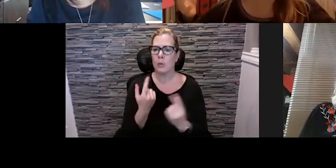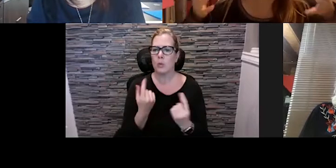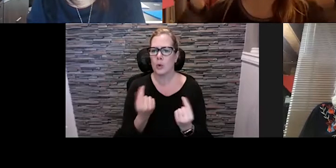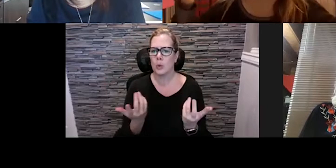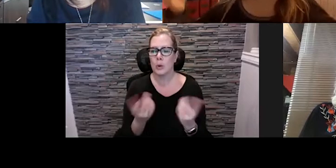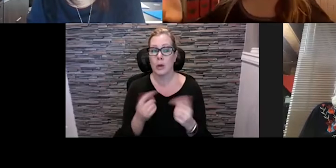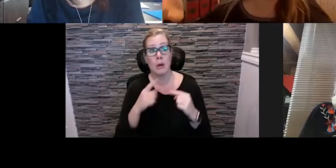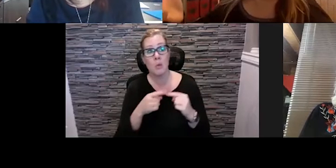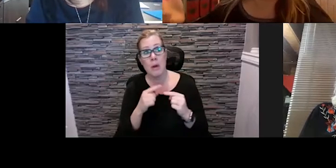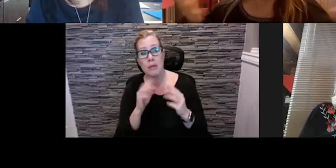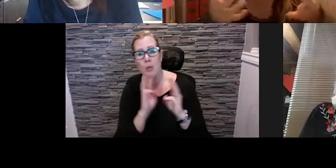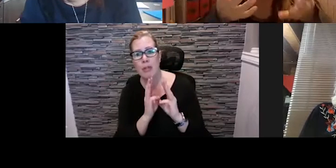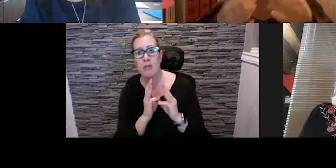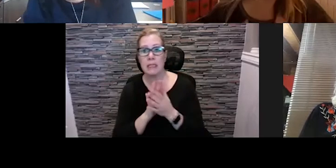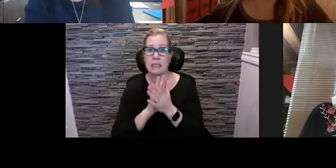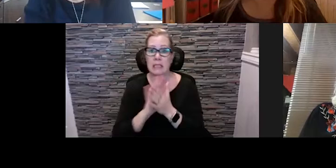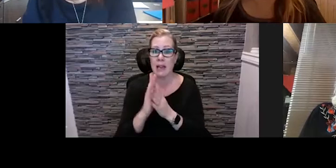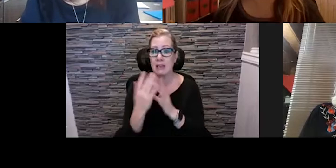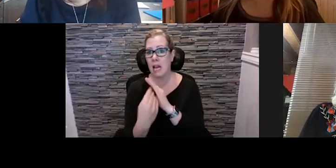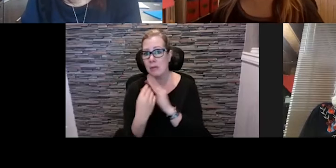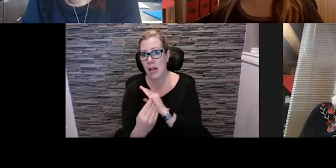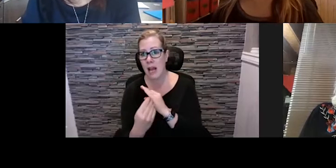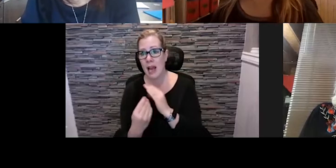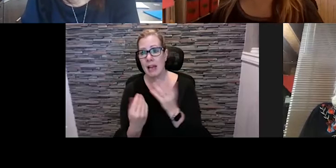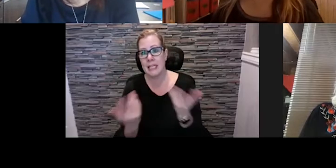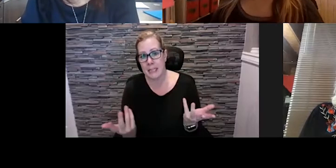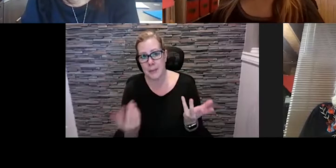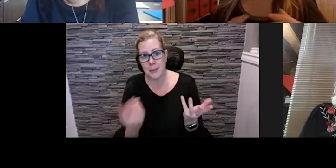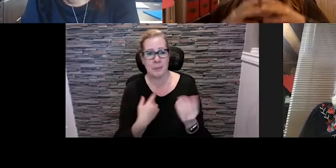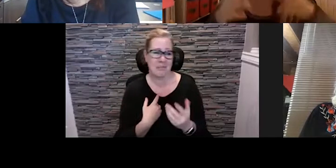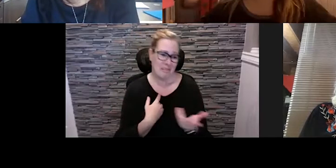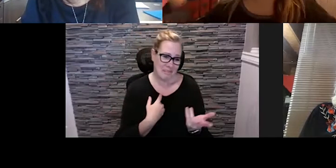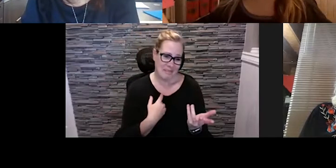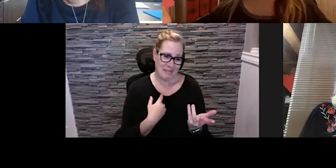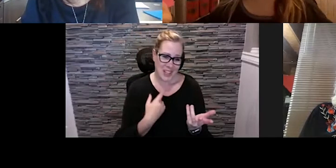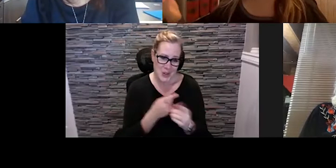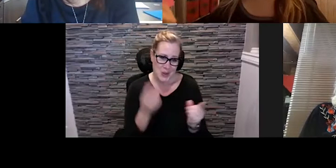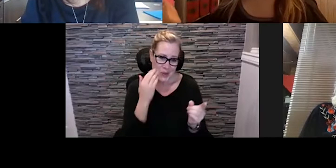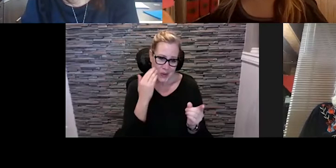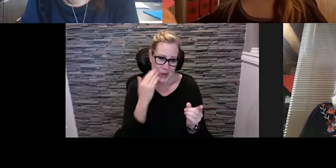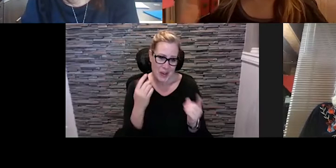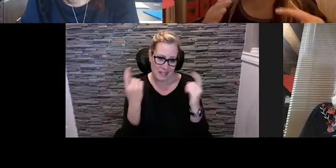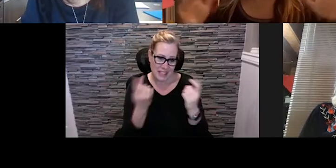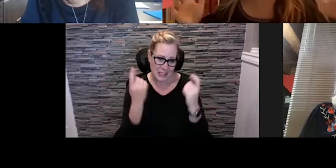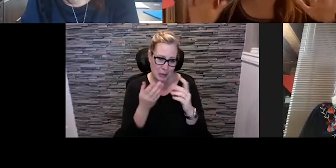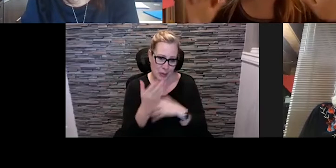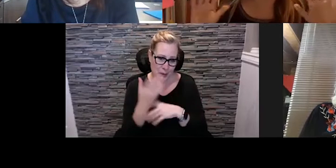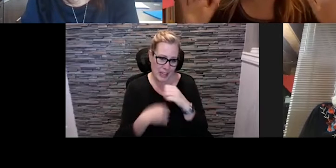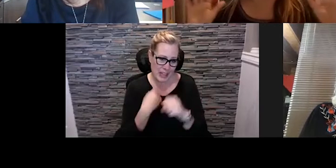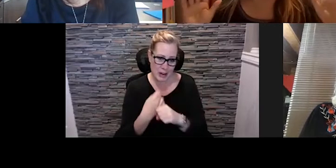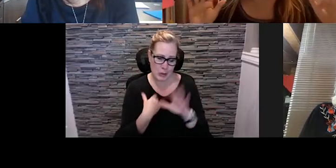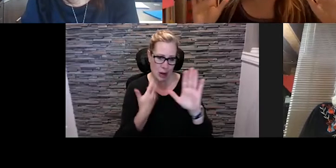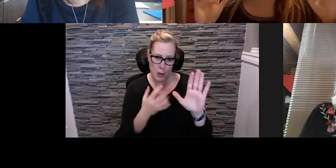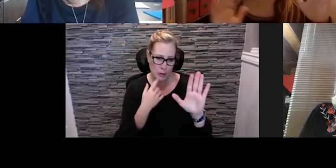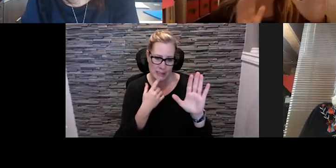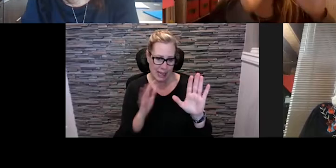outside, but I certainly know, and I see many of your faces and your names. Sometimes you hold festivals throughout the year, so I don't want to dismiss